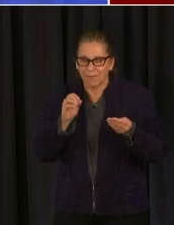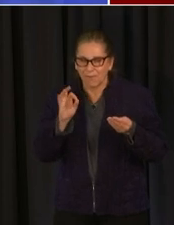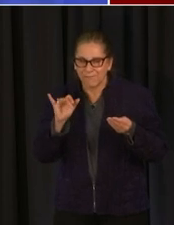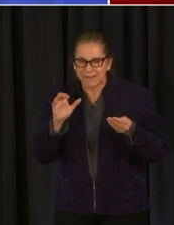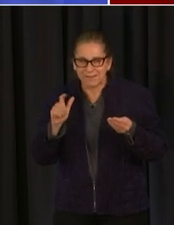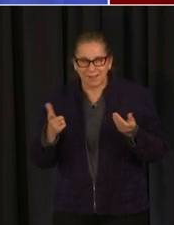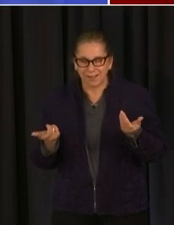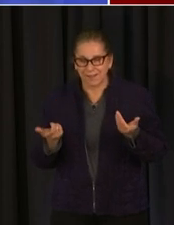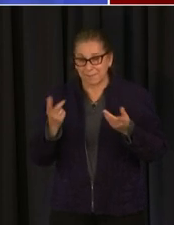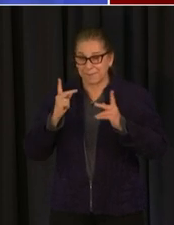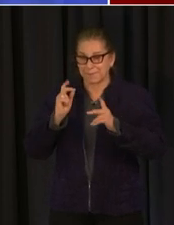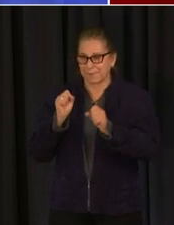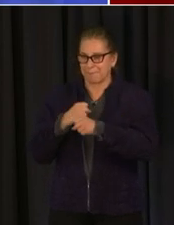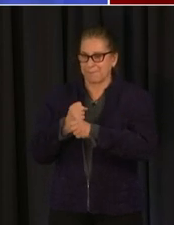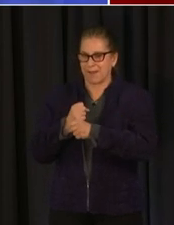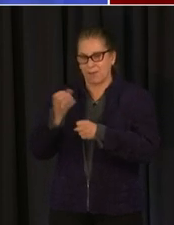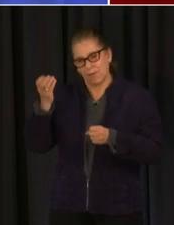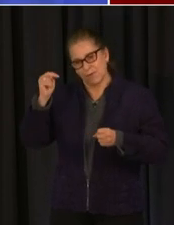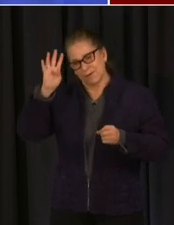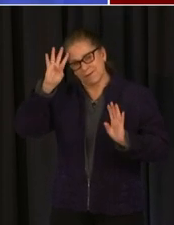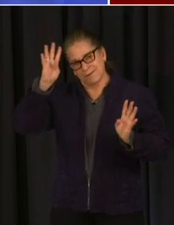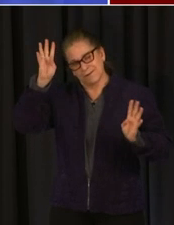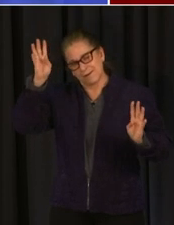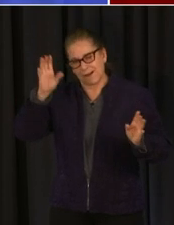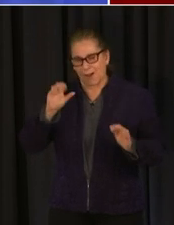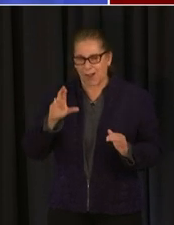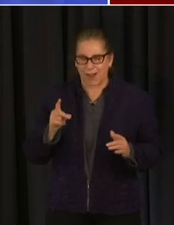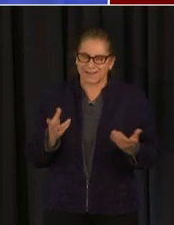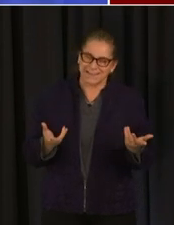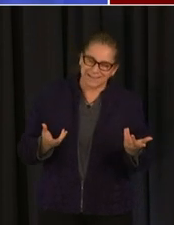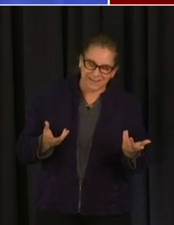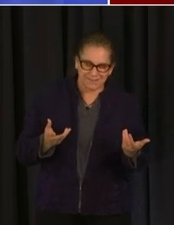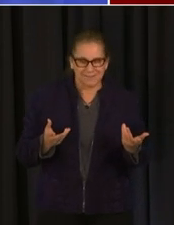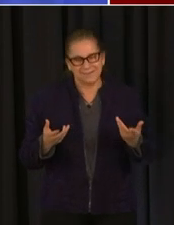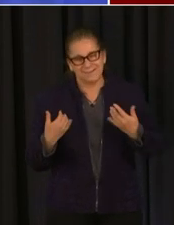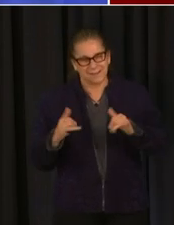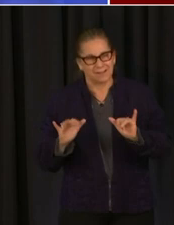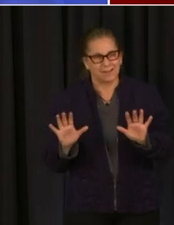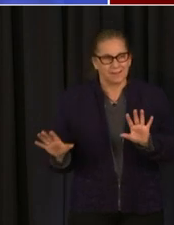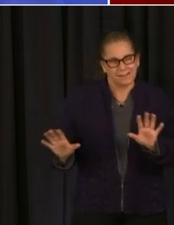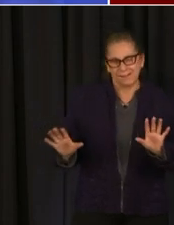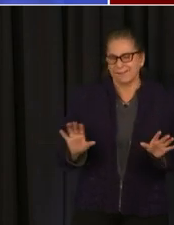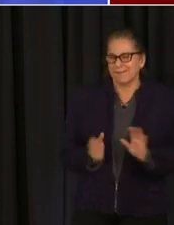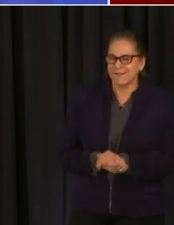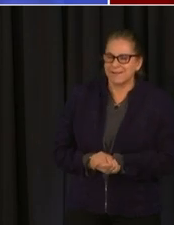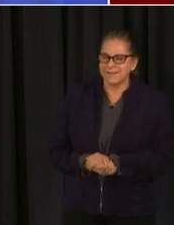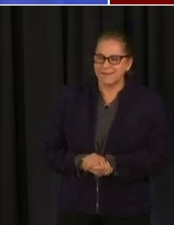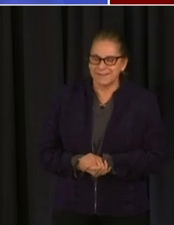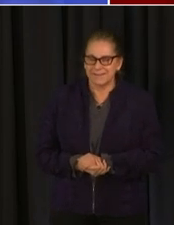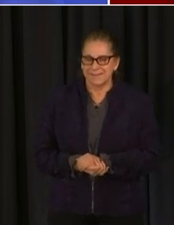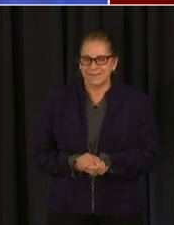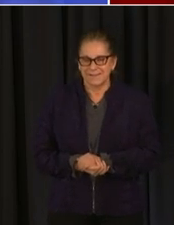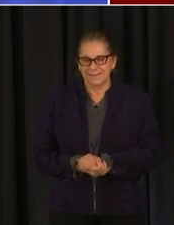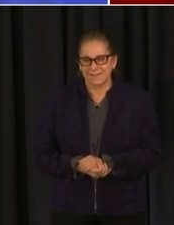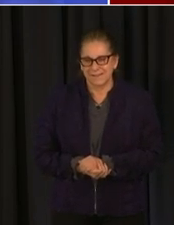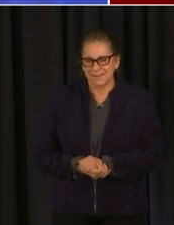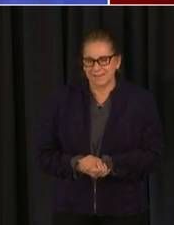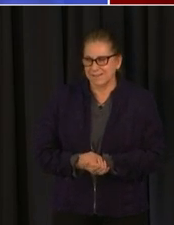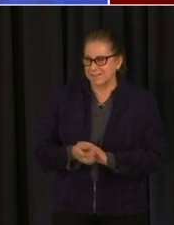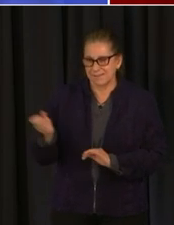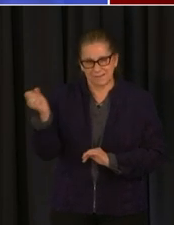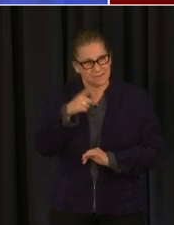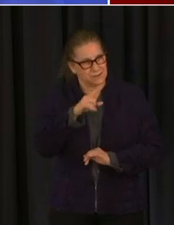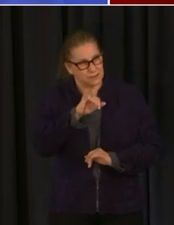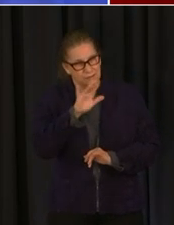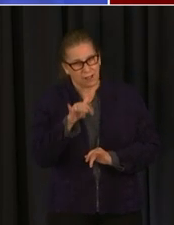valid vaccination card or not and july 12th that is that essentially the day when everything goes back to normal with the exception that you'll be